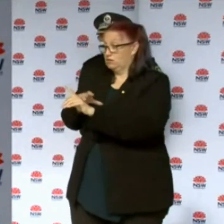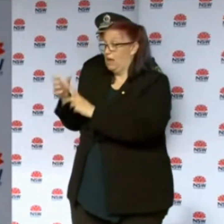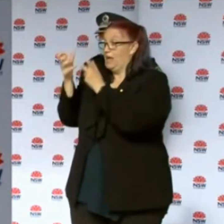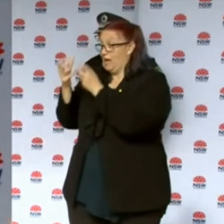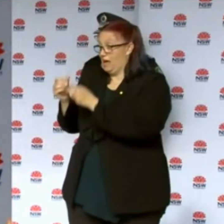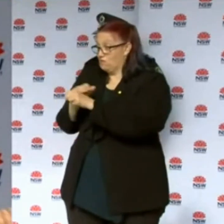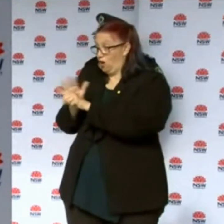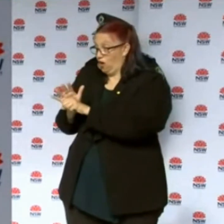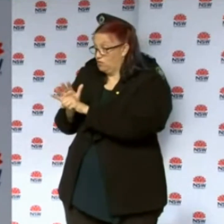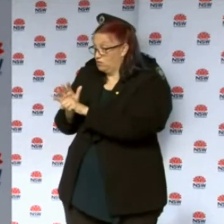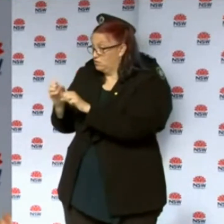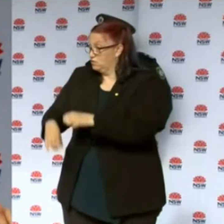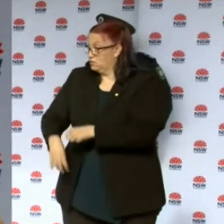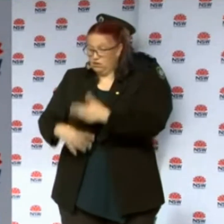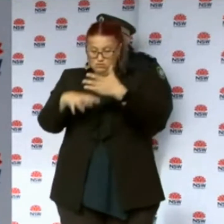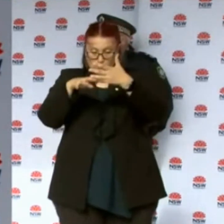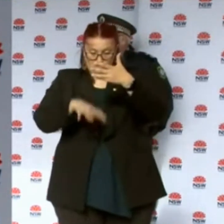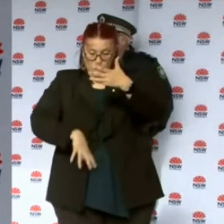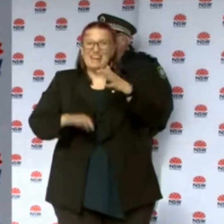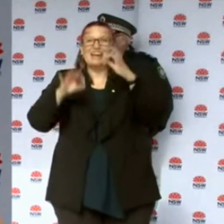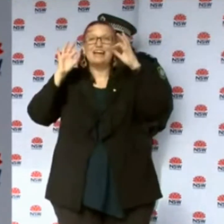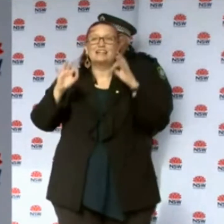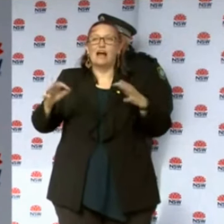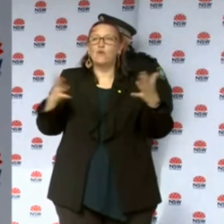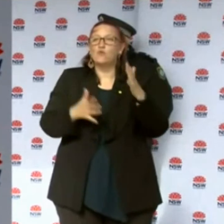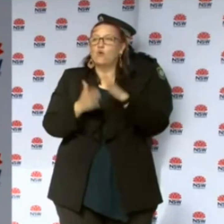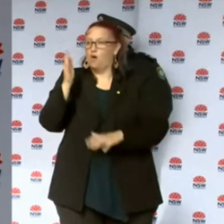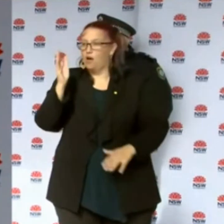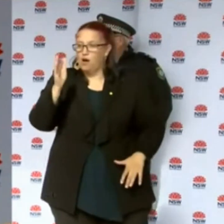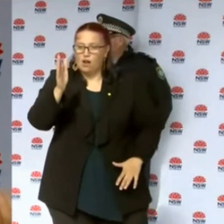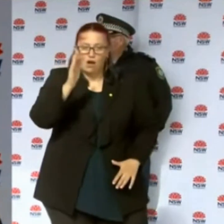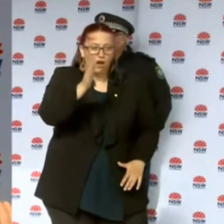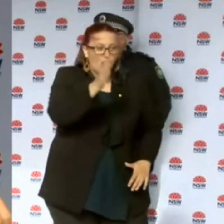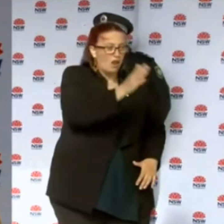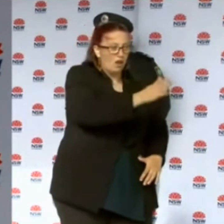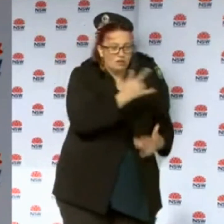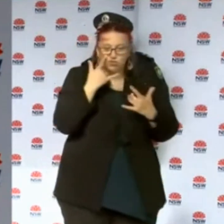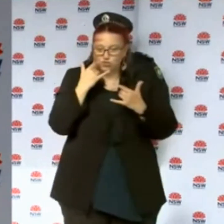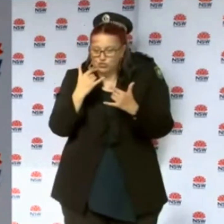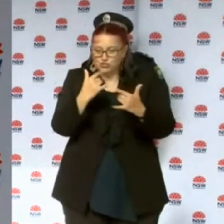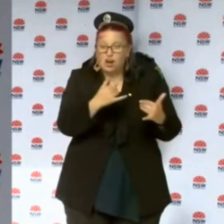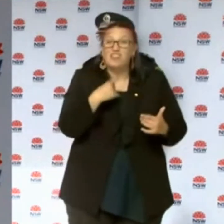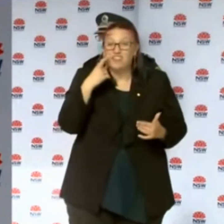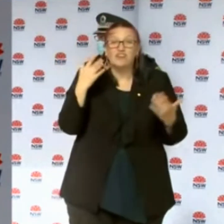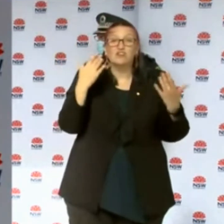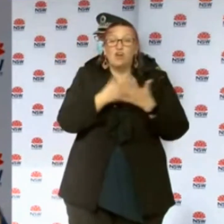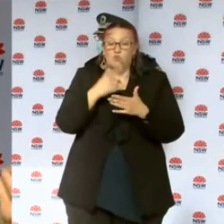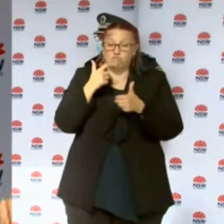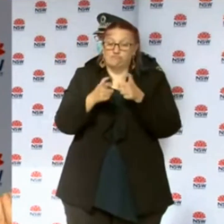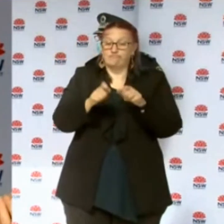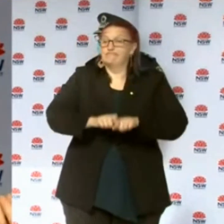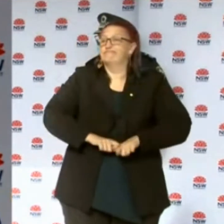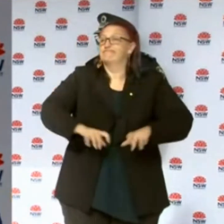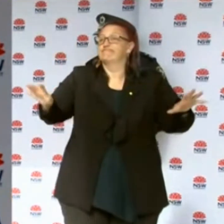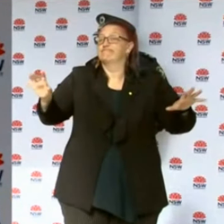we were able to pull off her QR code, find exactly where she'd been and the time she checked in. And that night, I think the protocol would have gone out at about